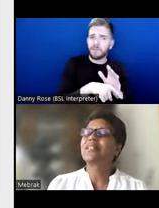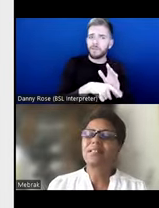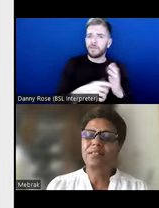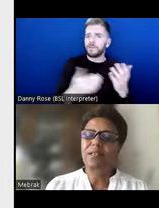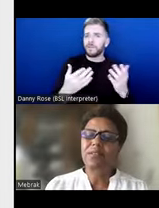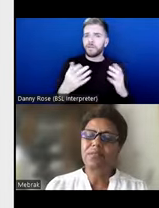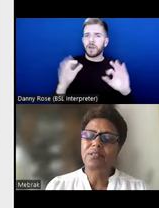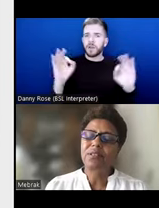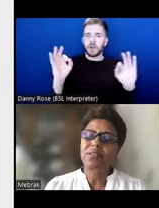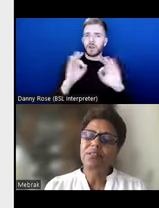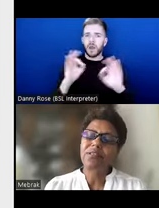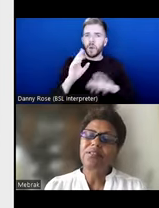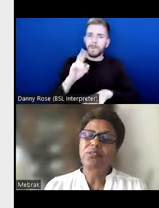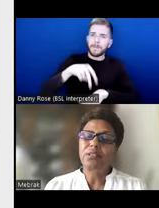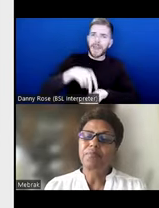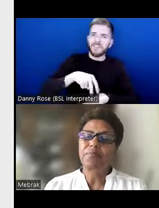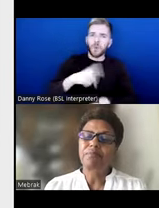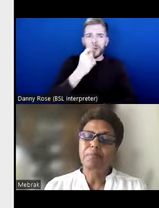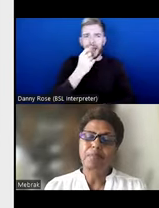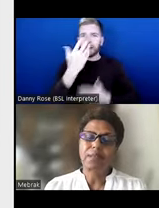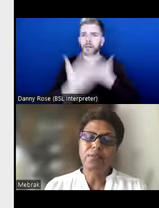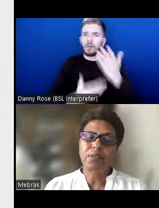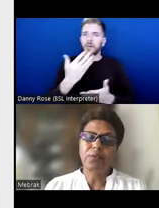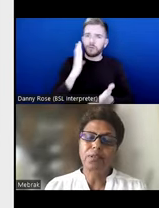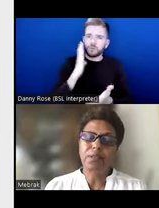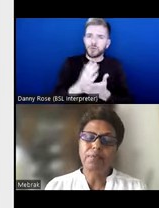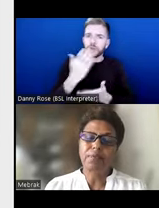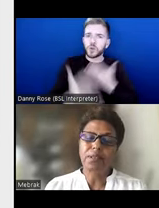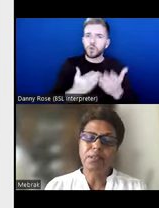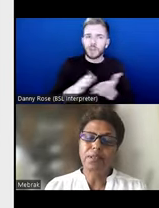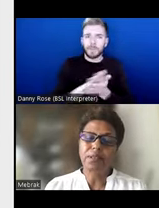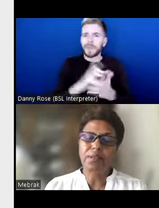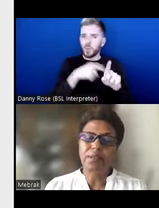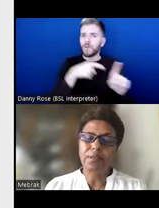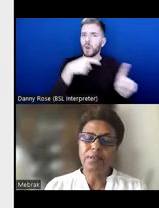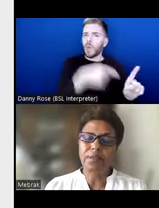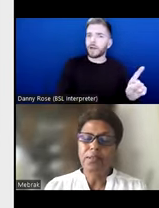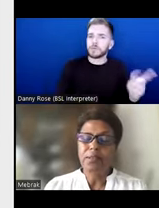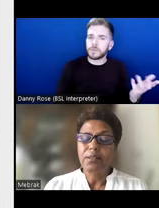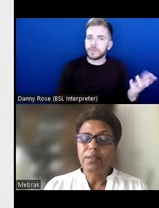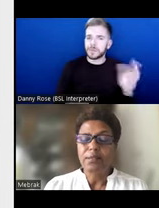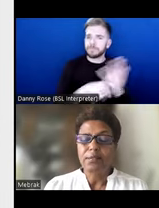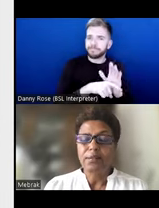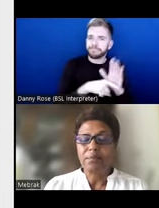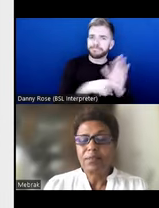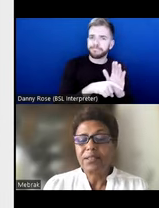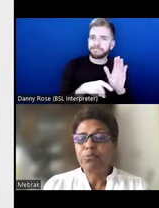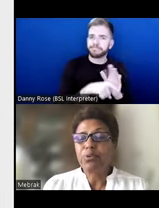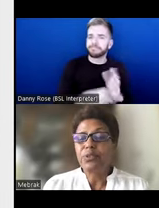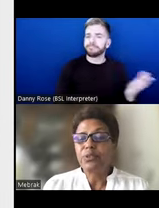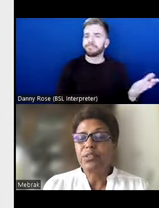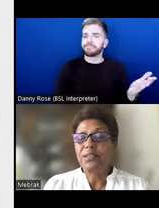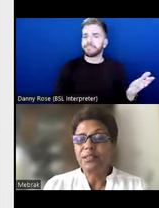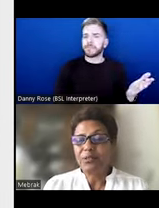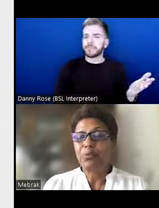tell the other narrative, then that's your name. So and yeah, that's